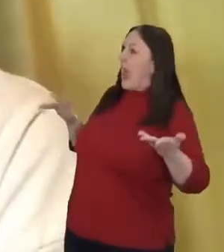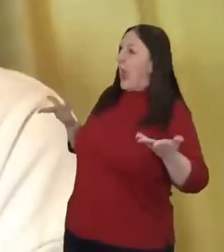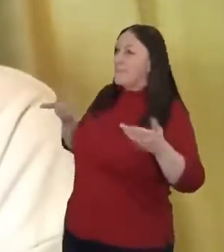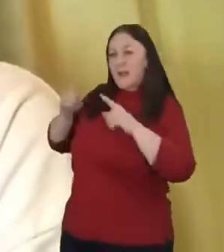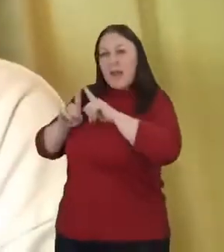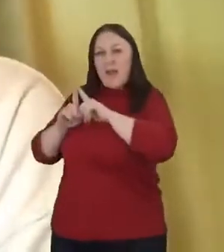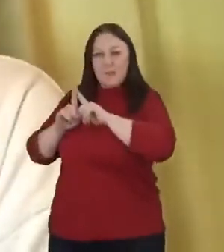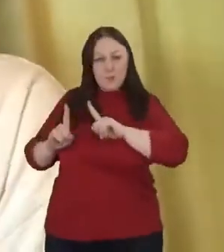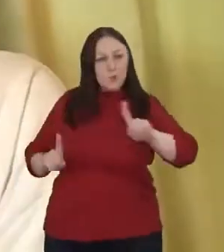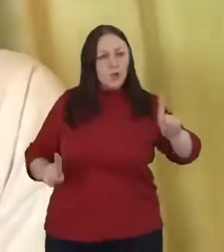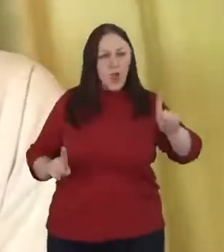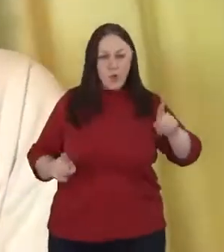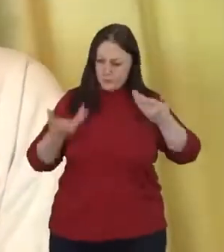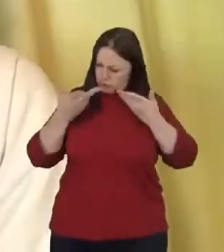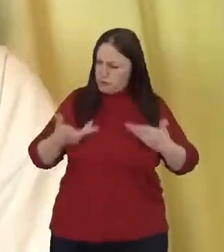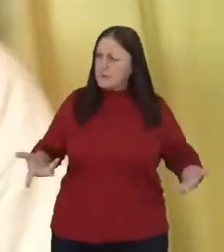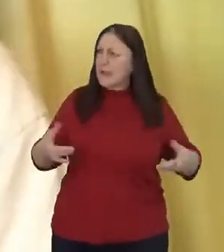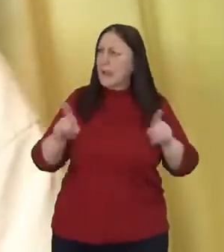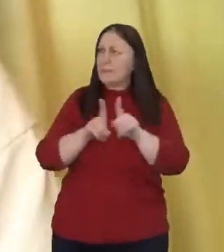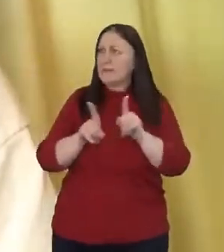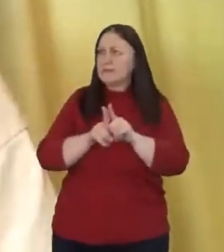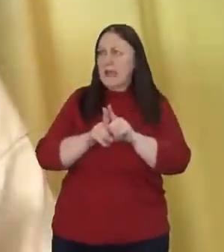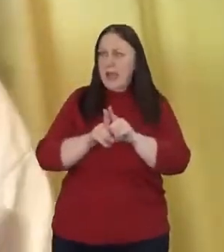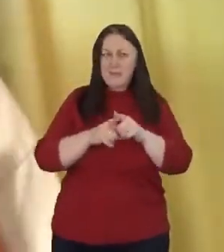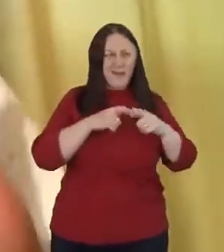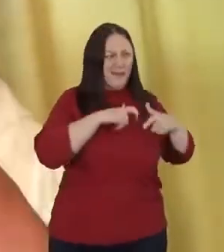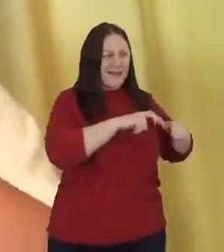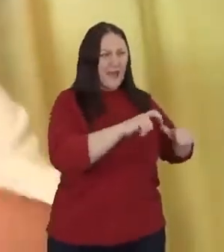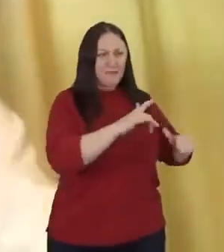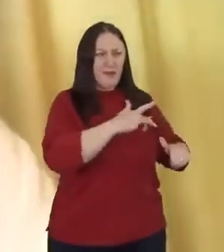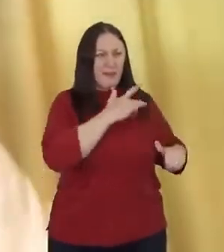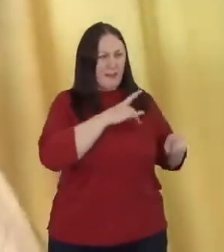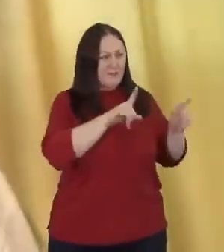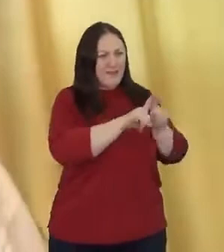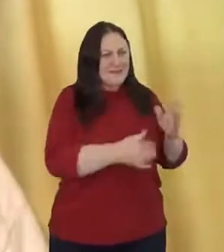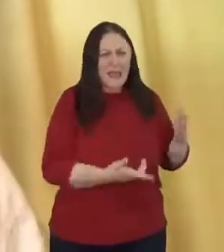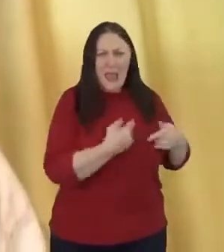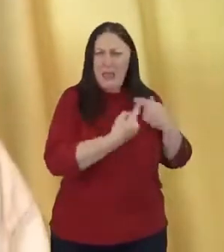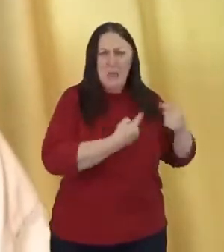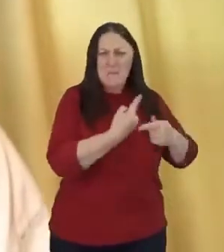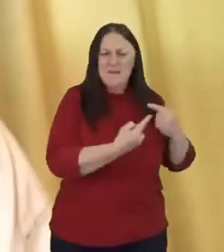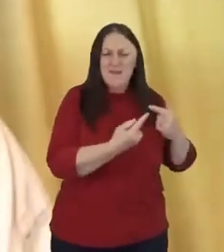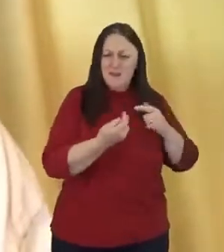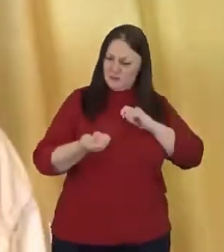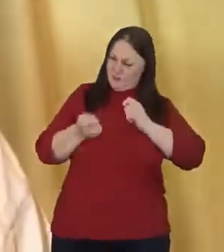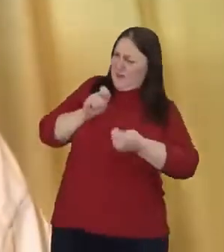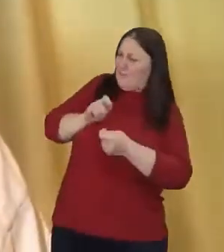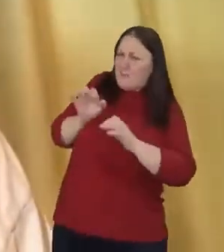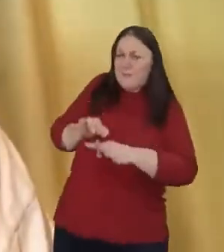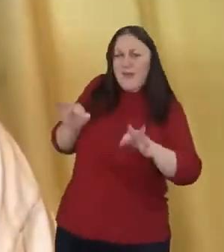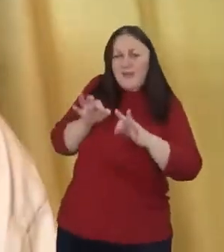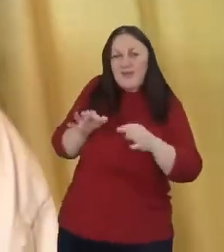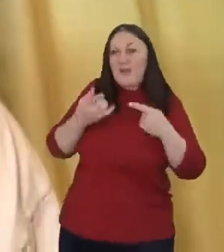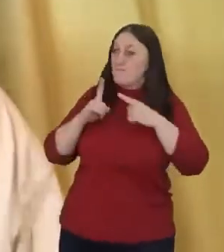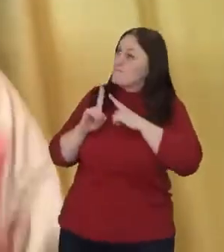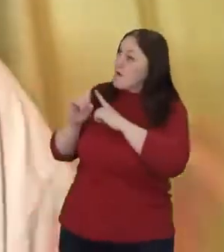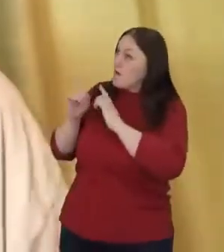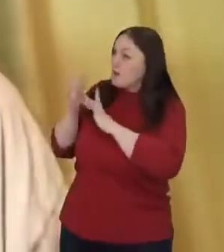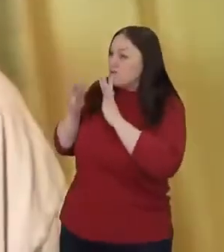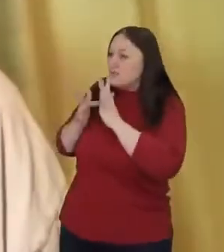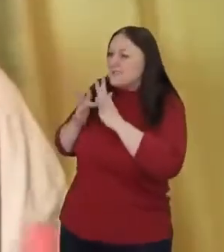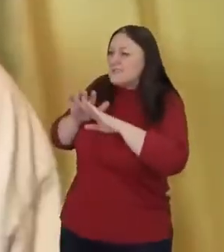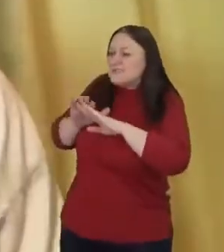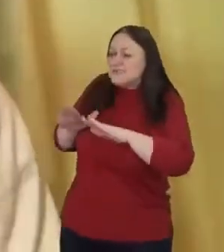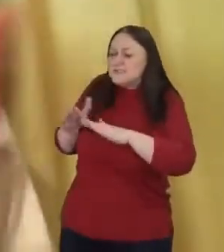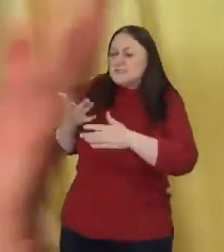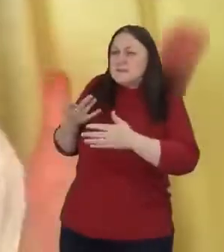just like we always had. That becoming a believer in Jesus didn't always translate into a new